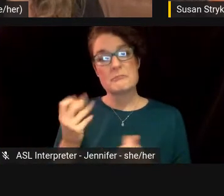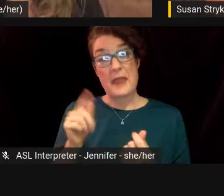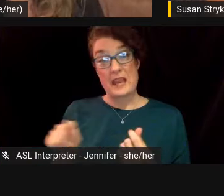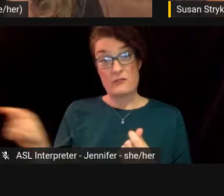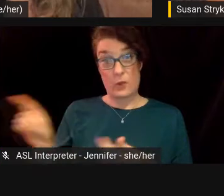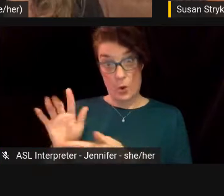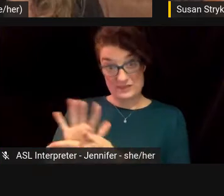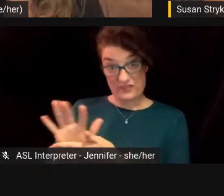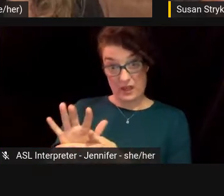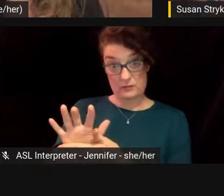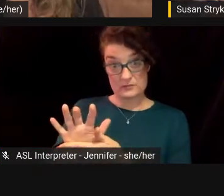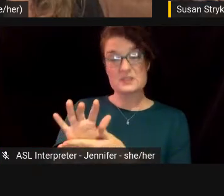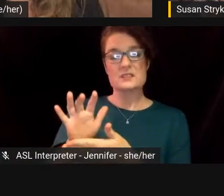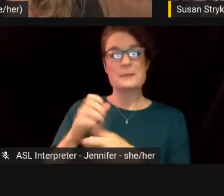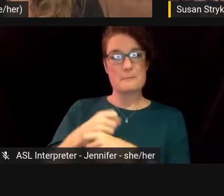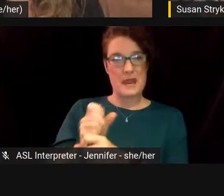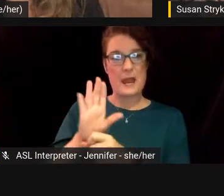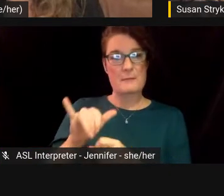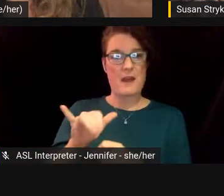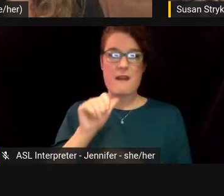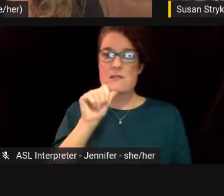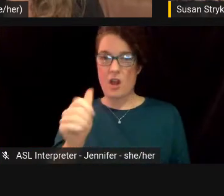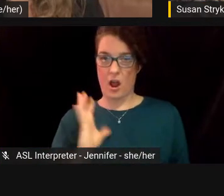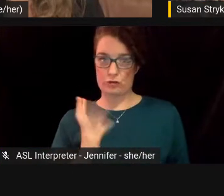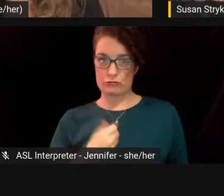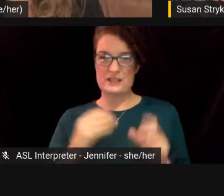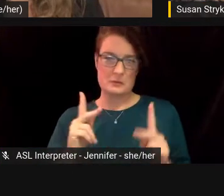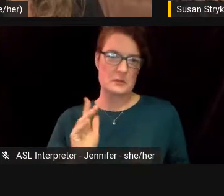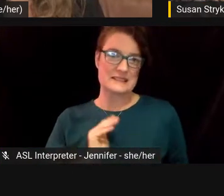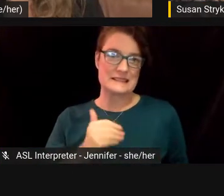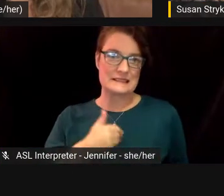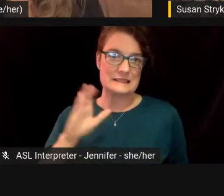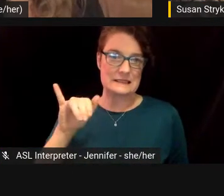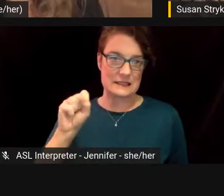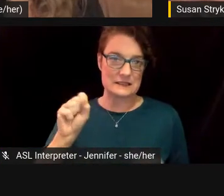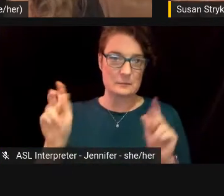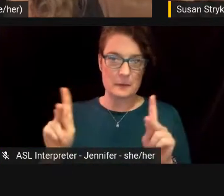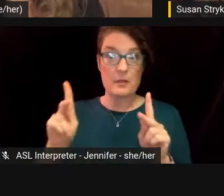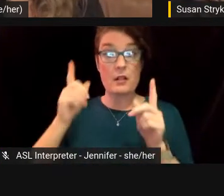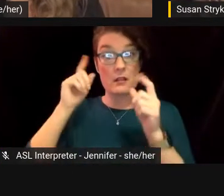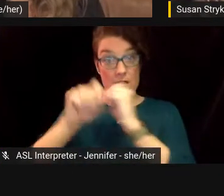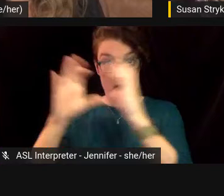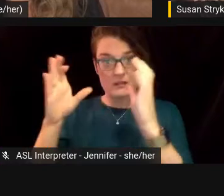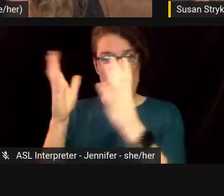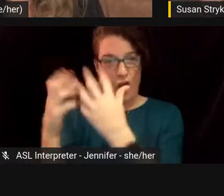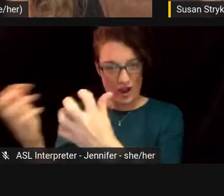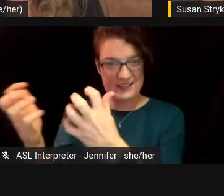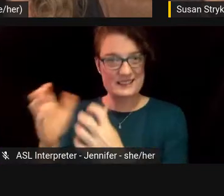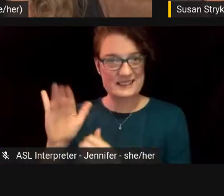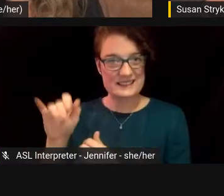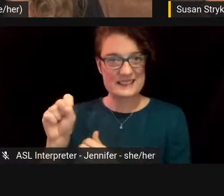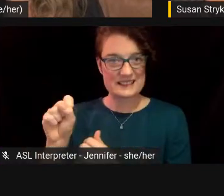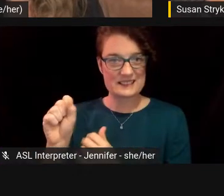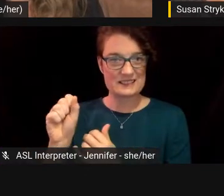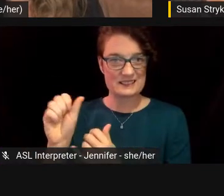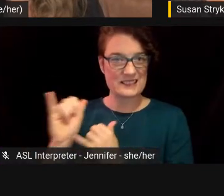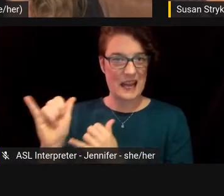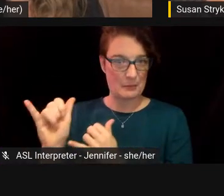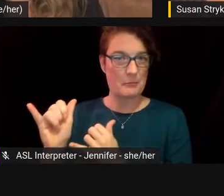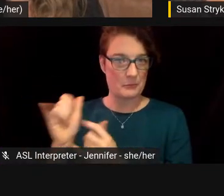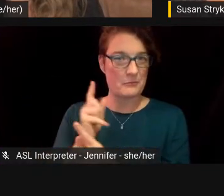cisgender people, for non-transgender or cisgender people. And it's just a complete